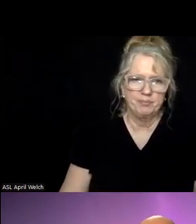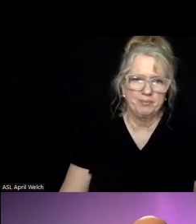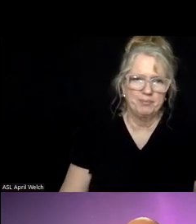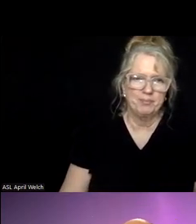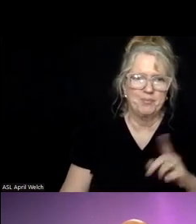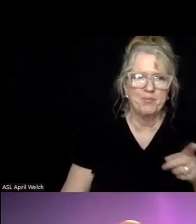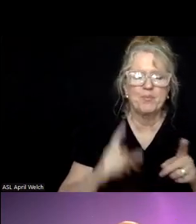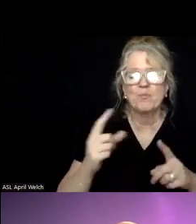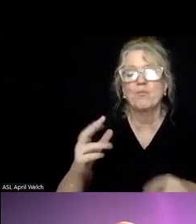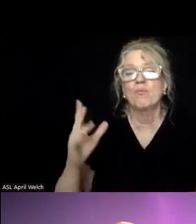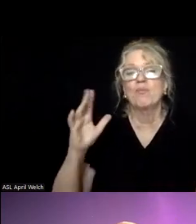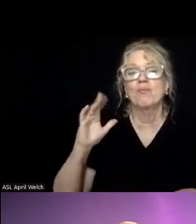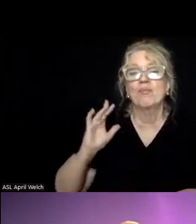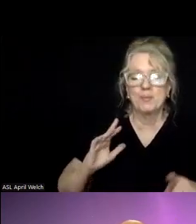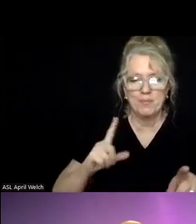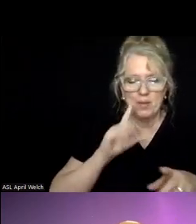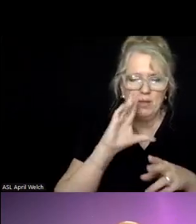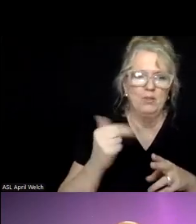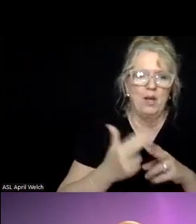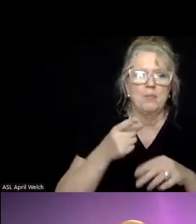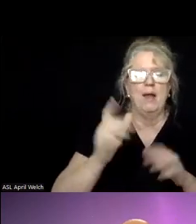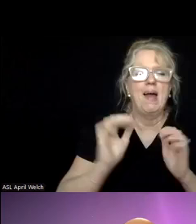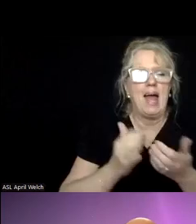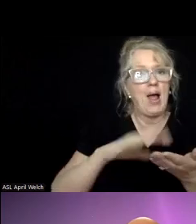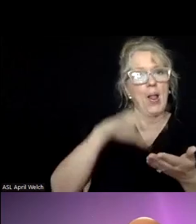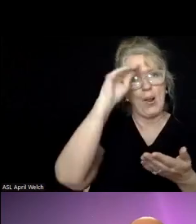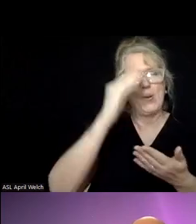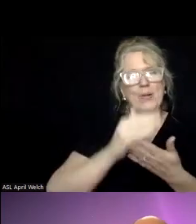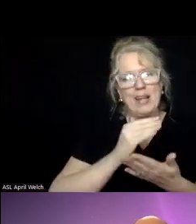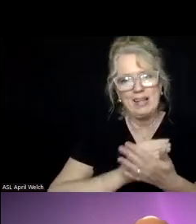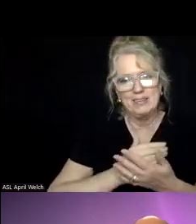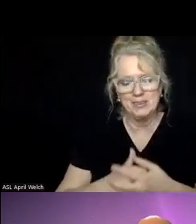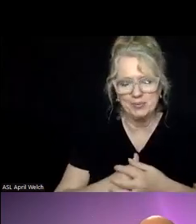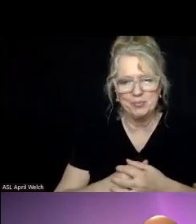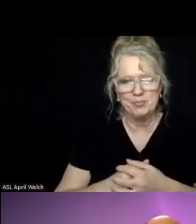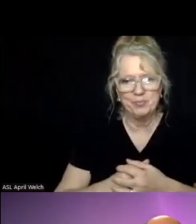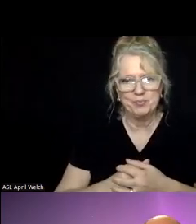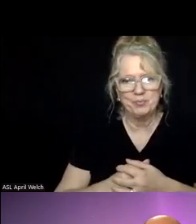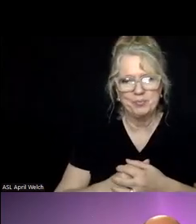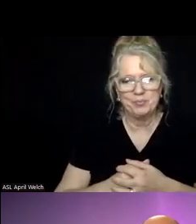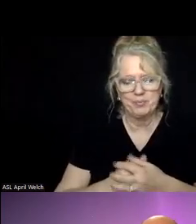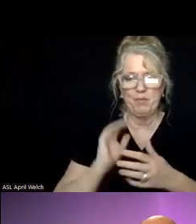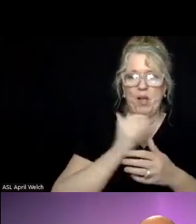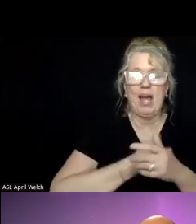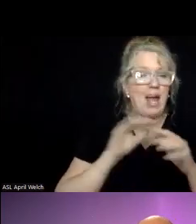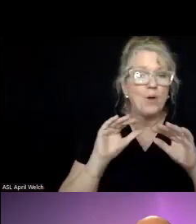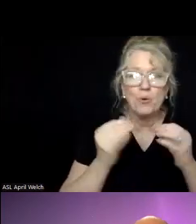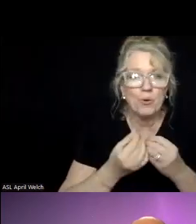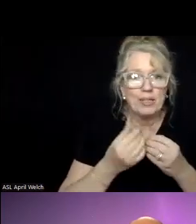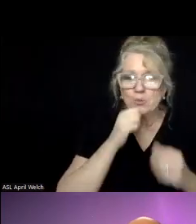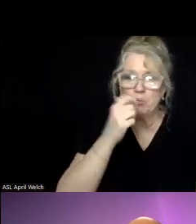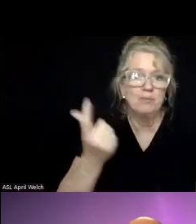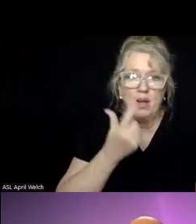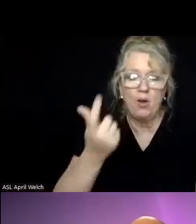go into the Wayback Machine here and talk a little bit about how we learned that lesson. Because at our organization, we didn't, we didn't